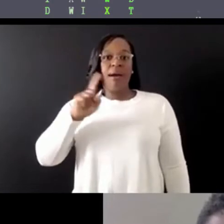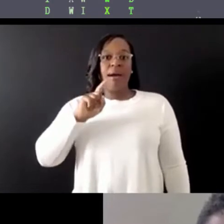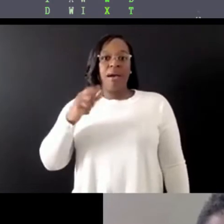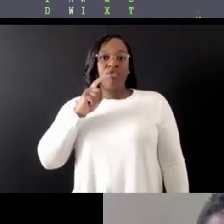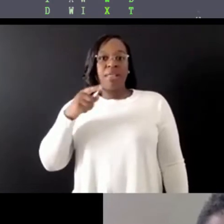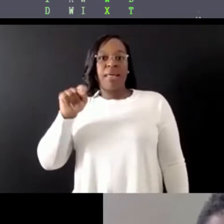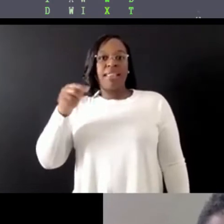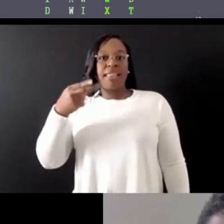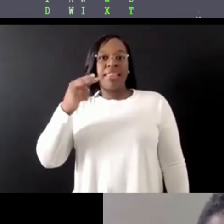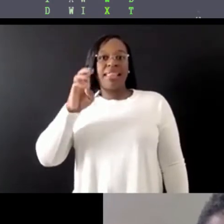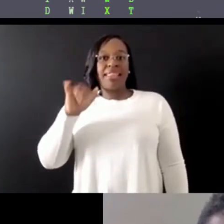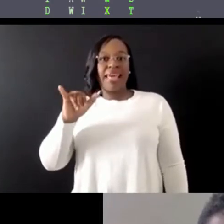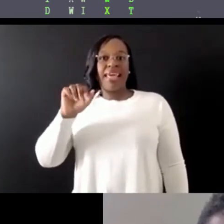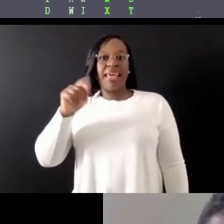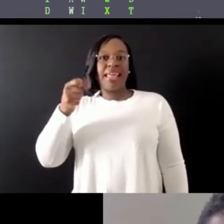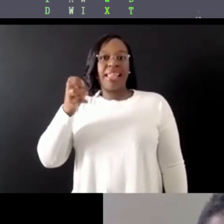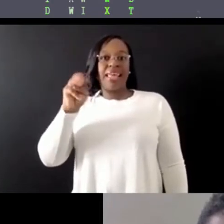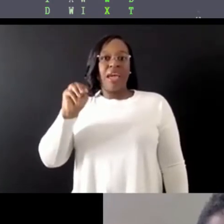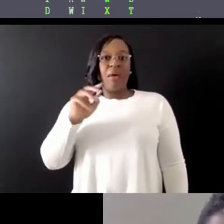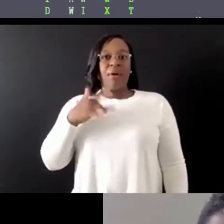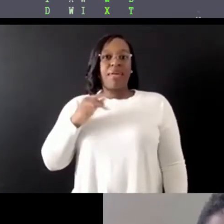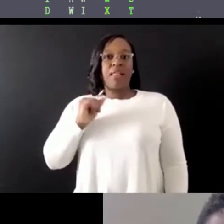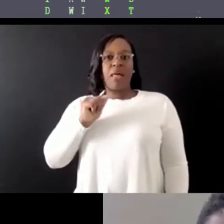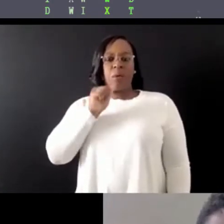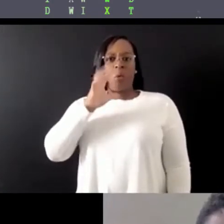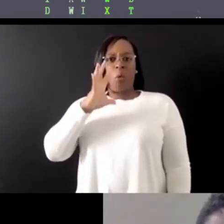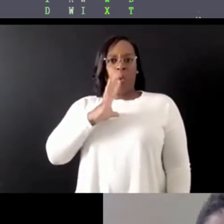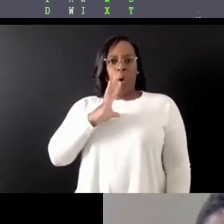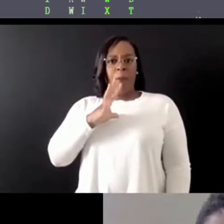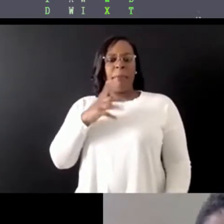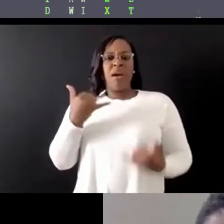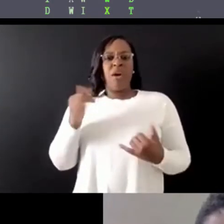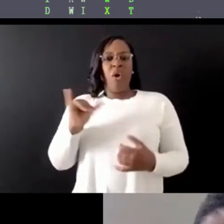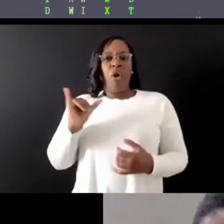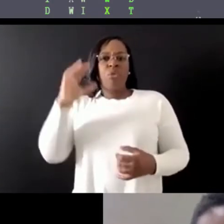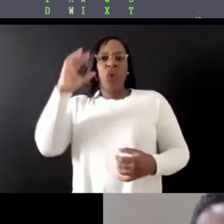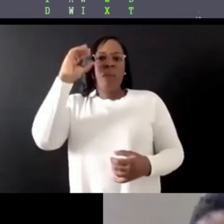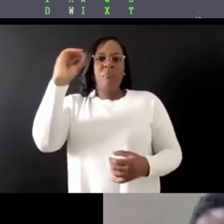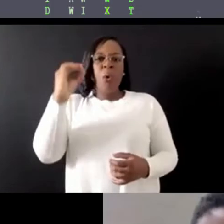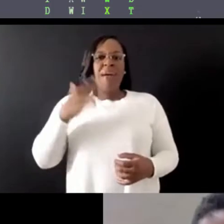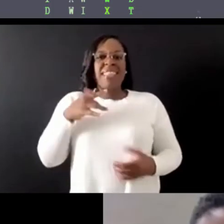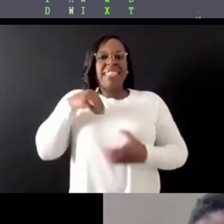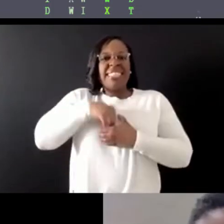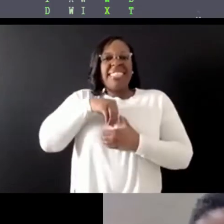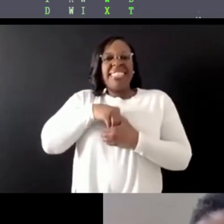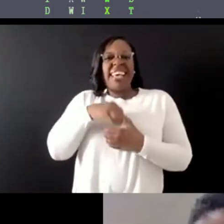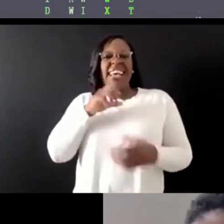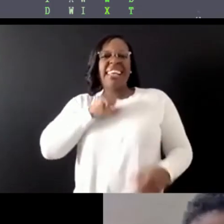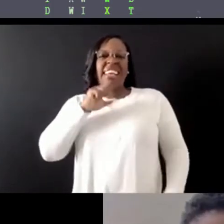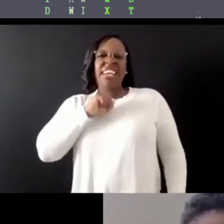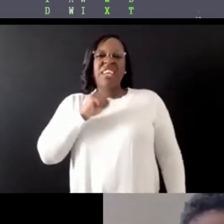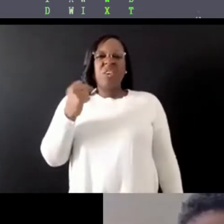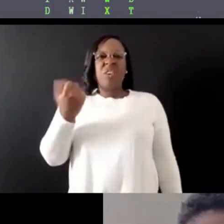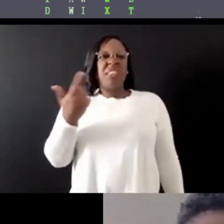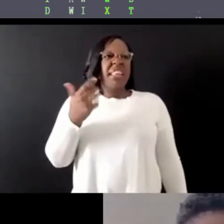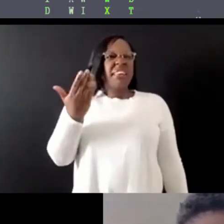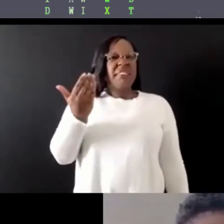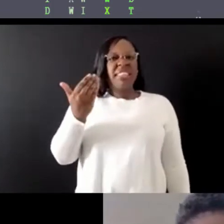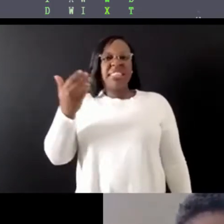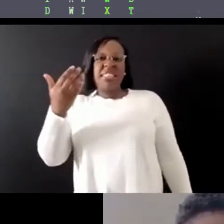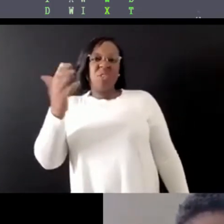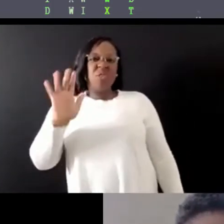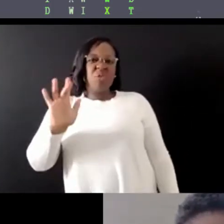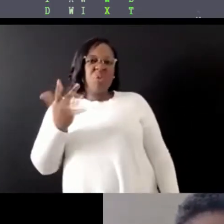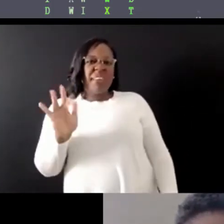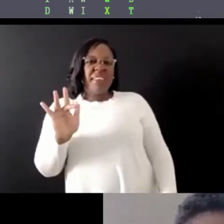also like a boy between like the age of 15 and 25. So think about all those things. That's kind of me. I'm not a PhD student.